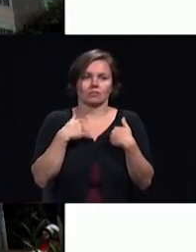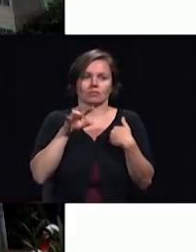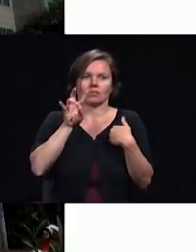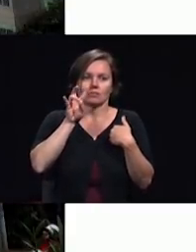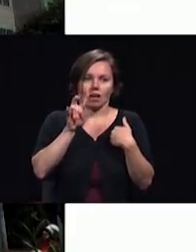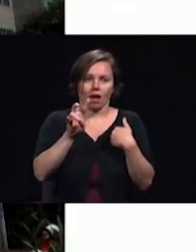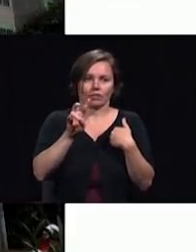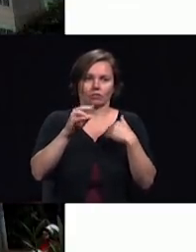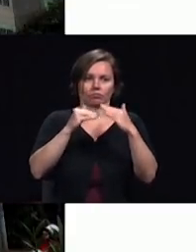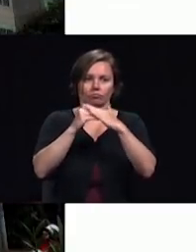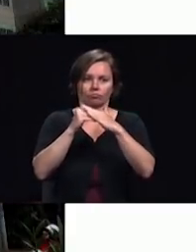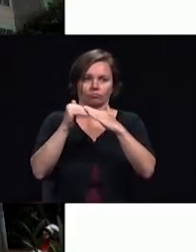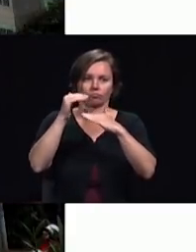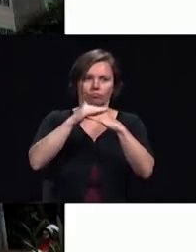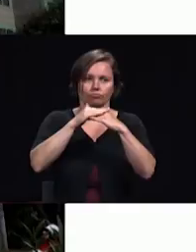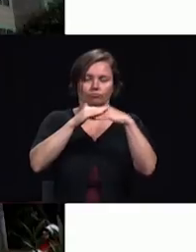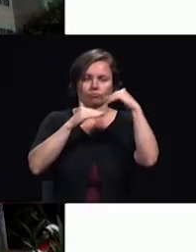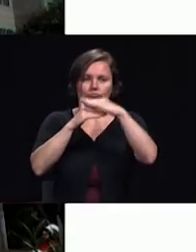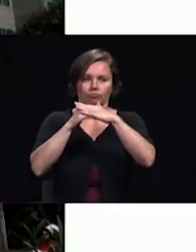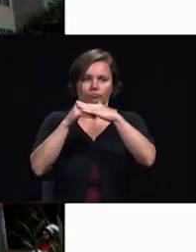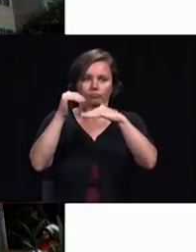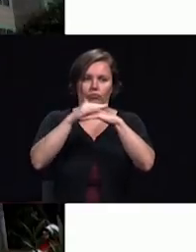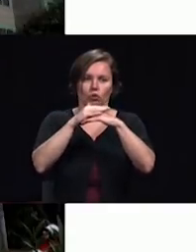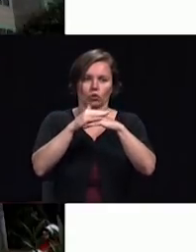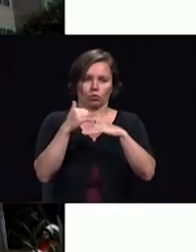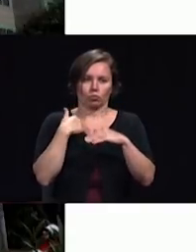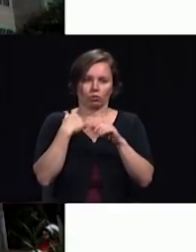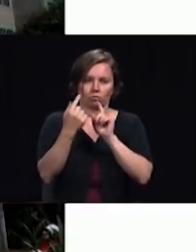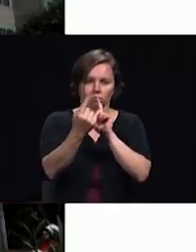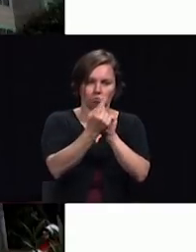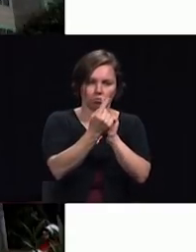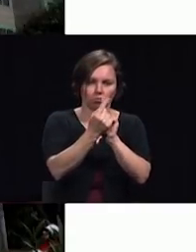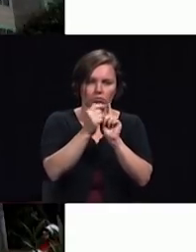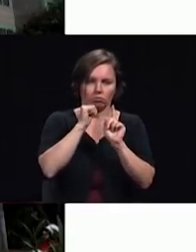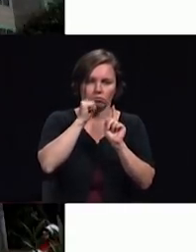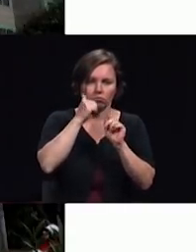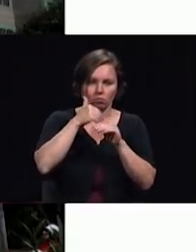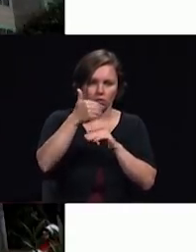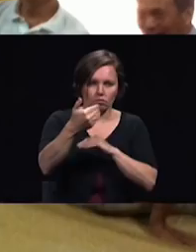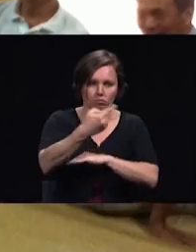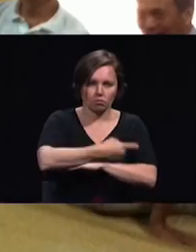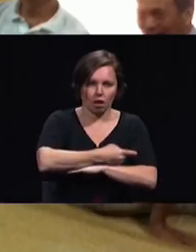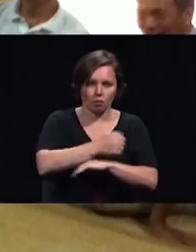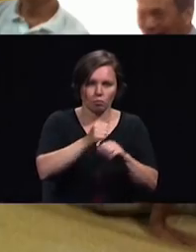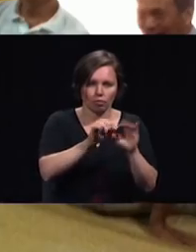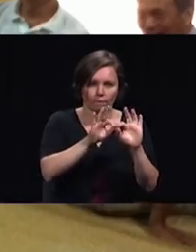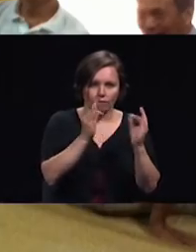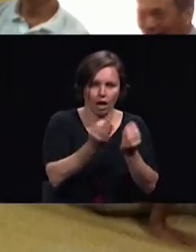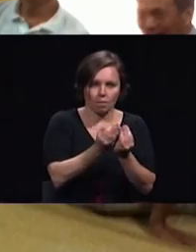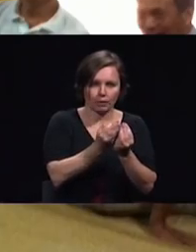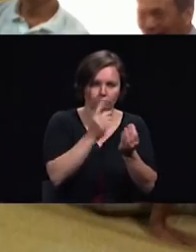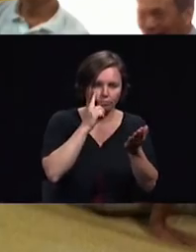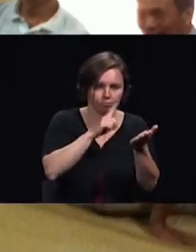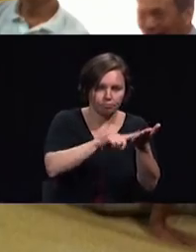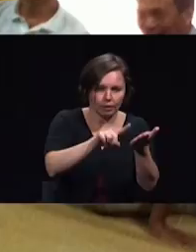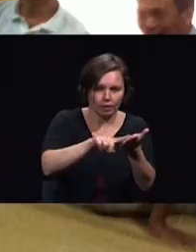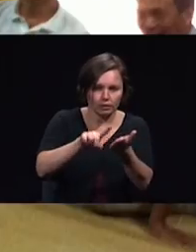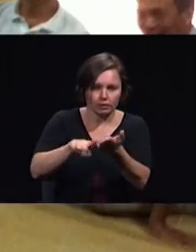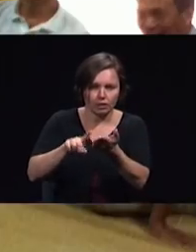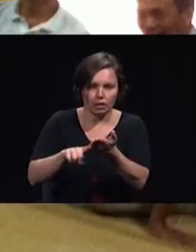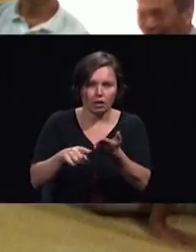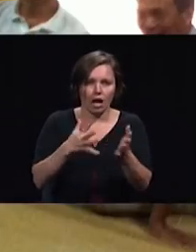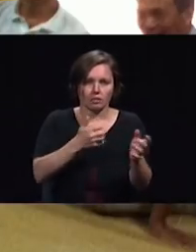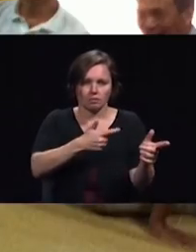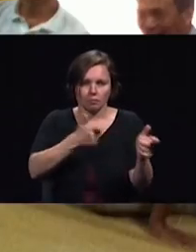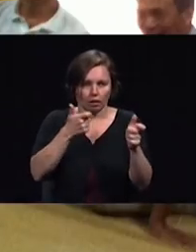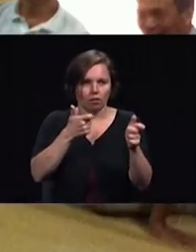the following day we met with this developer and his family we inspected the property and immediately understood